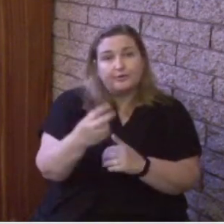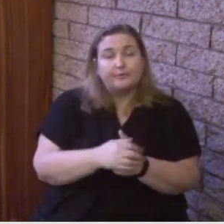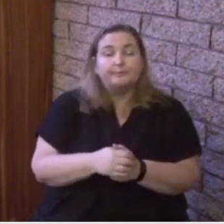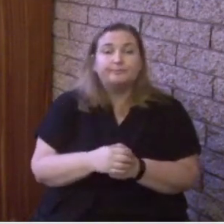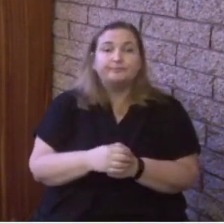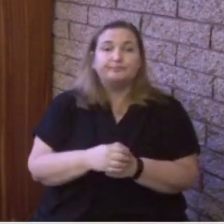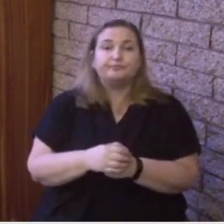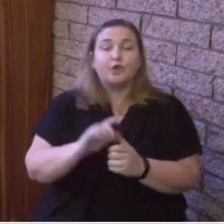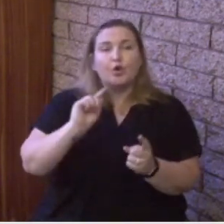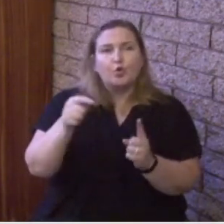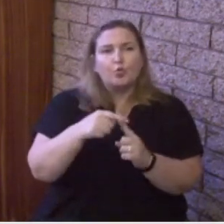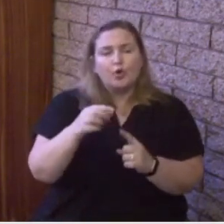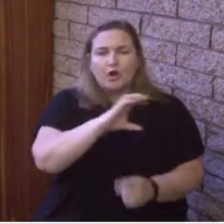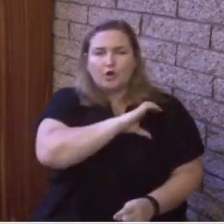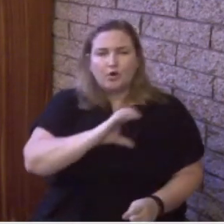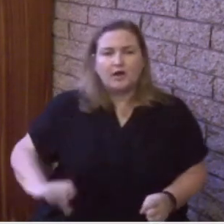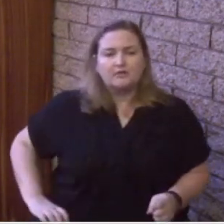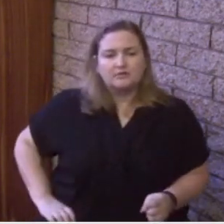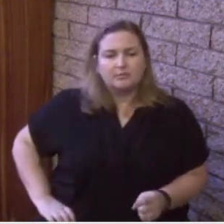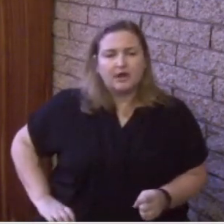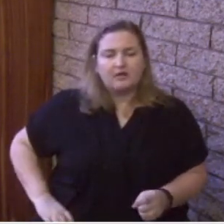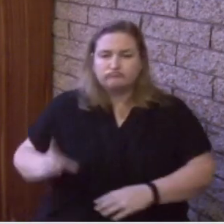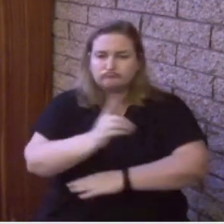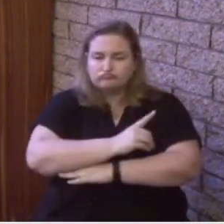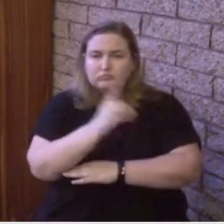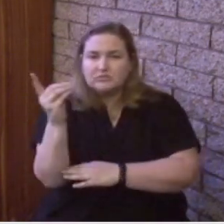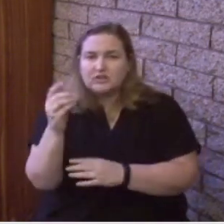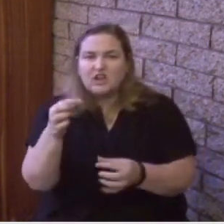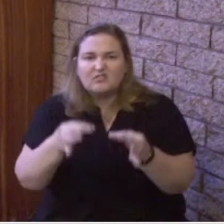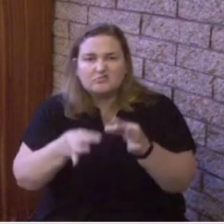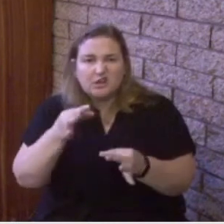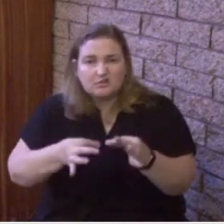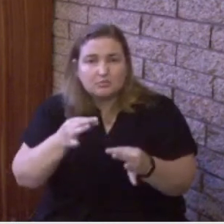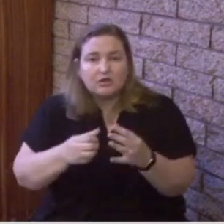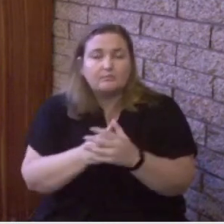back the day of judgment but I think it puts into perspective